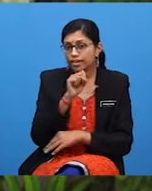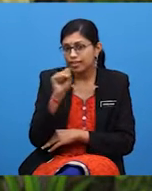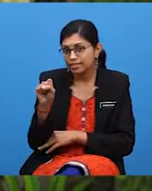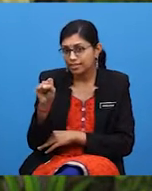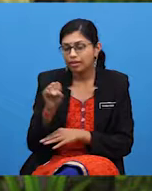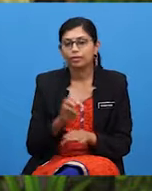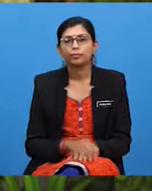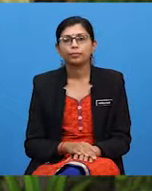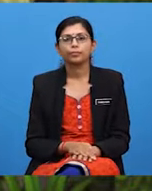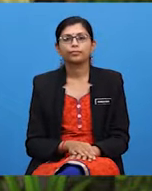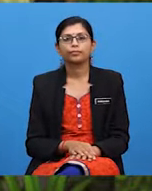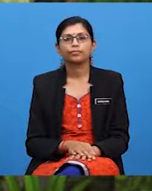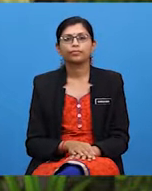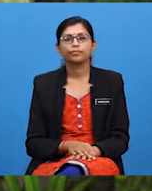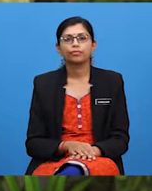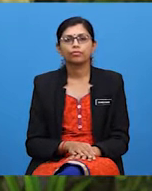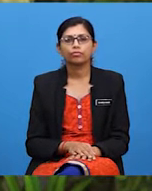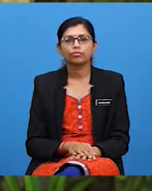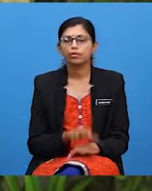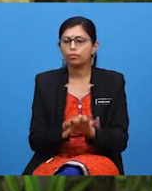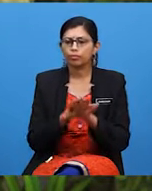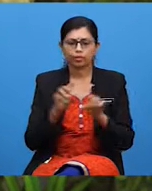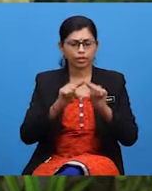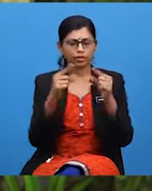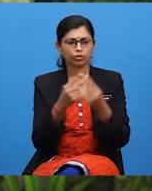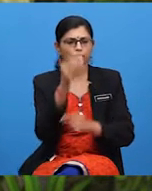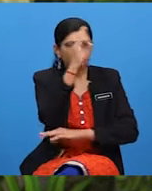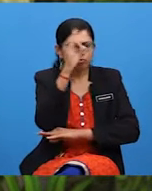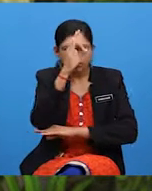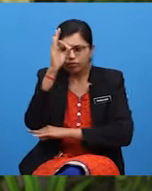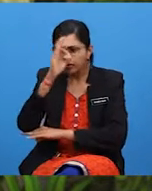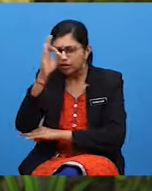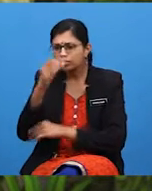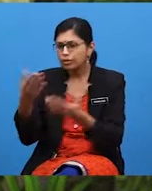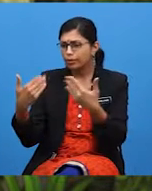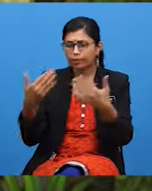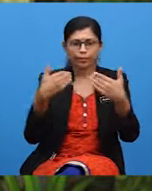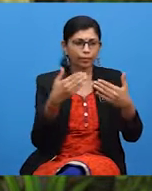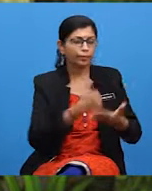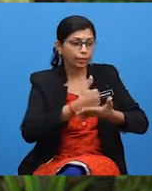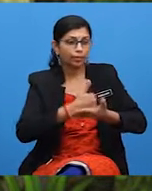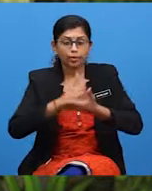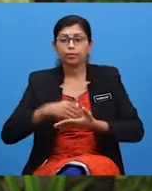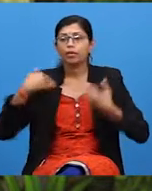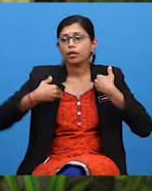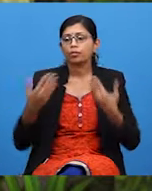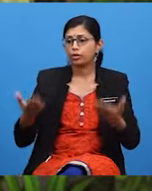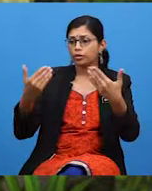the conservationist groups are looking for volunteers and support from the community.